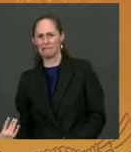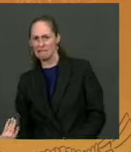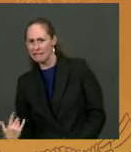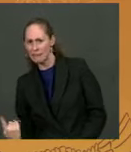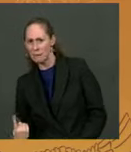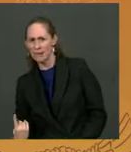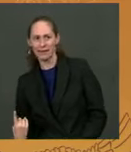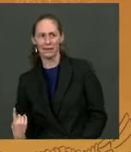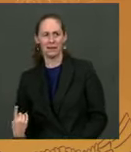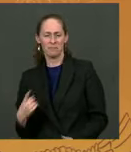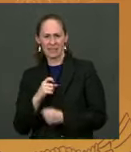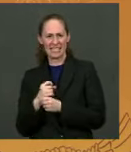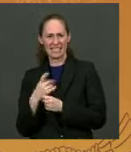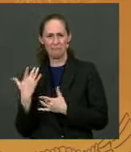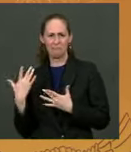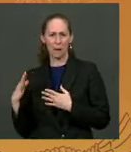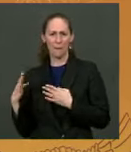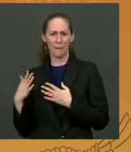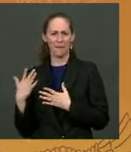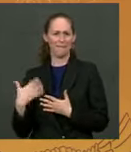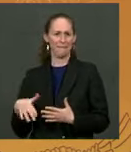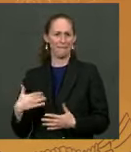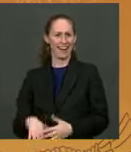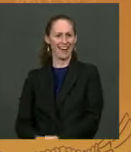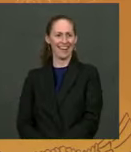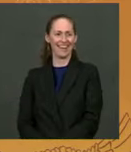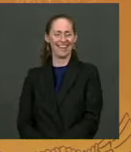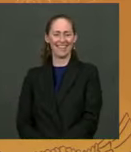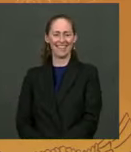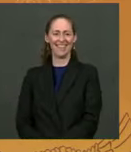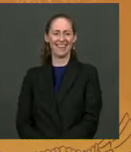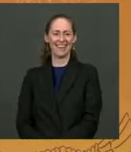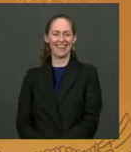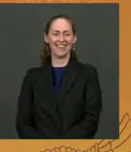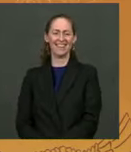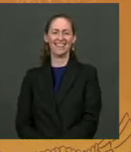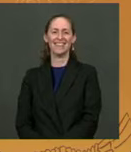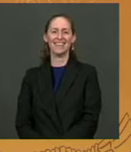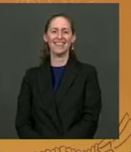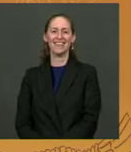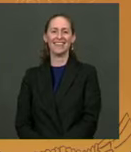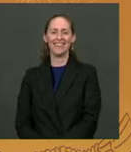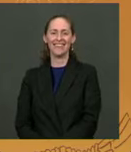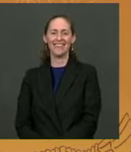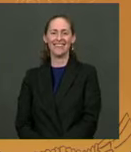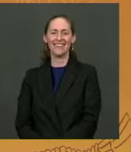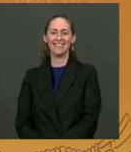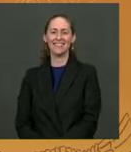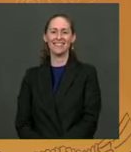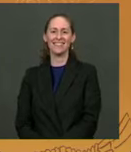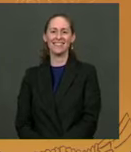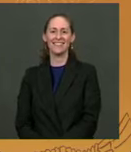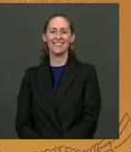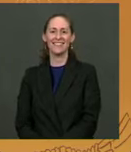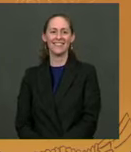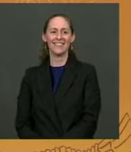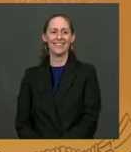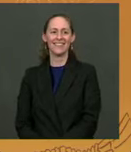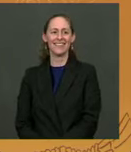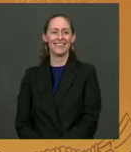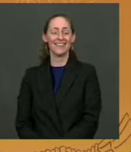There you go. Thanks for the pardon. But I also have to pardon — I have to pardon Jellie, too.